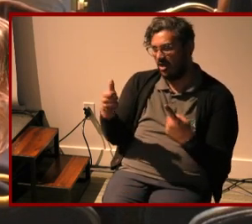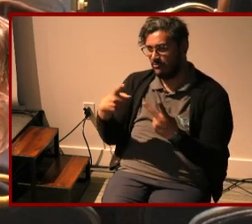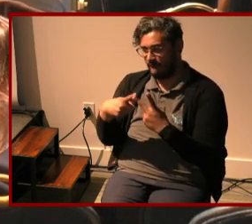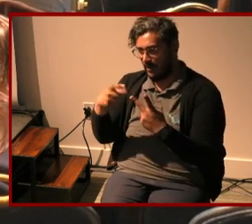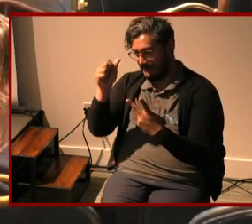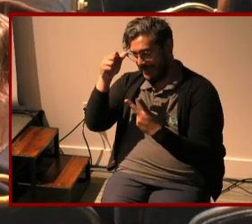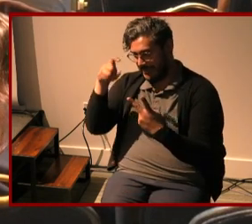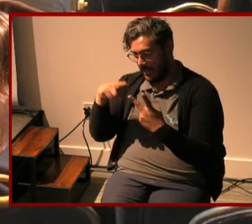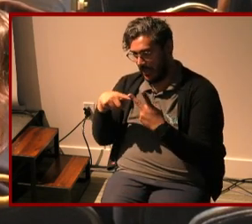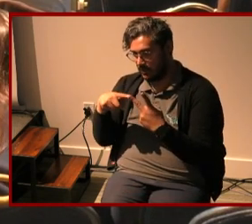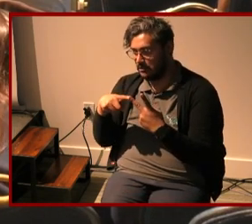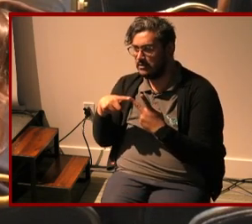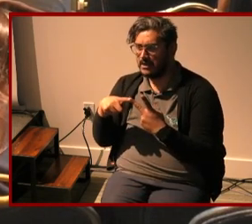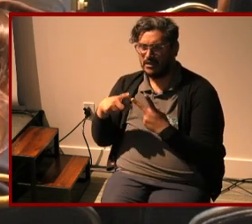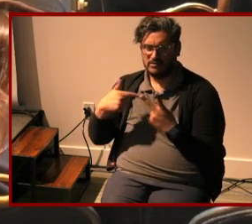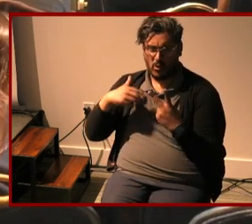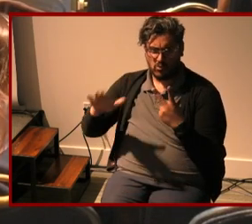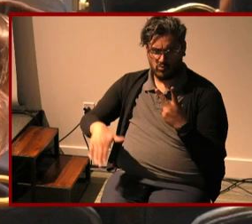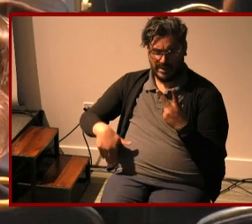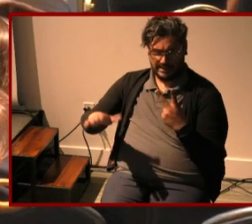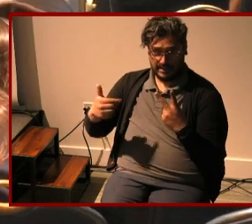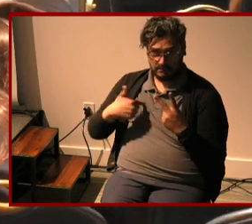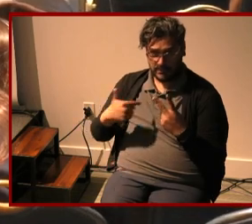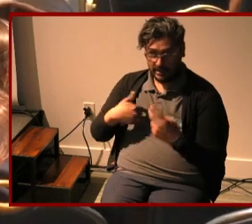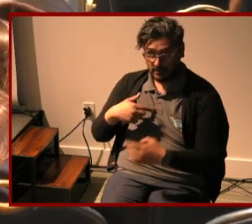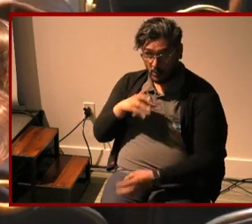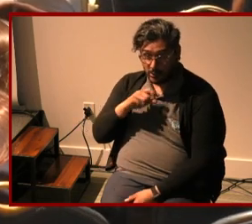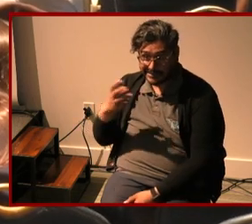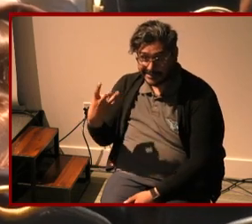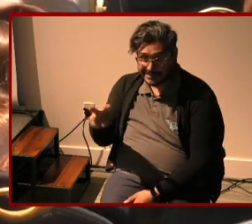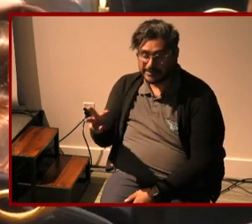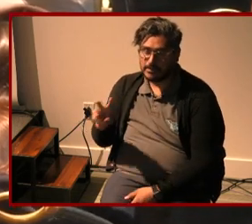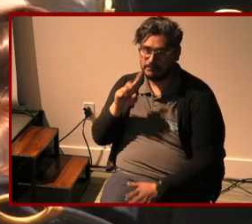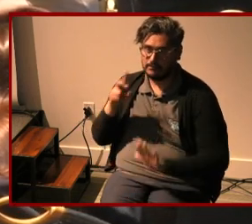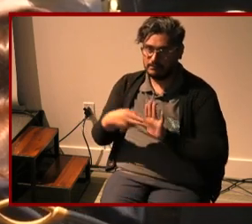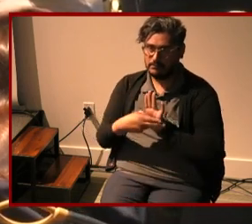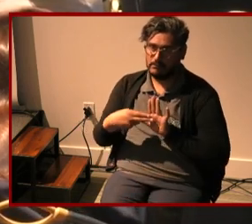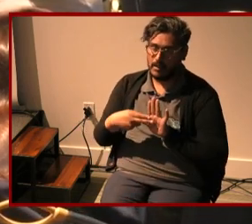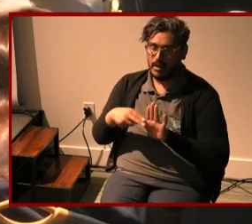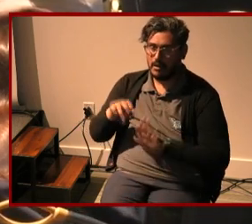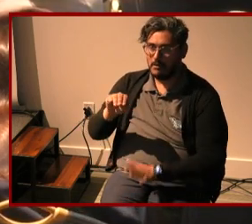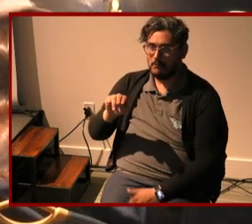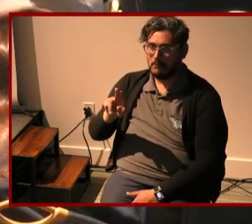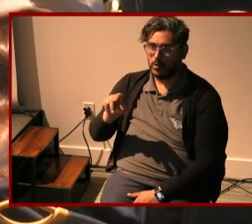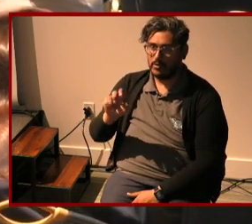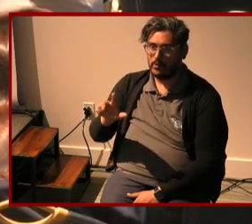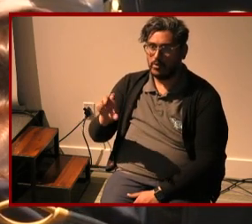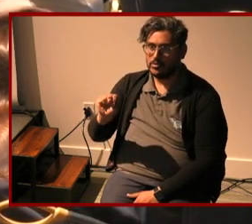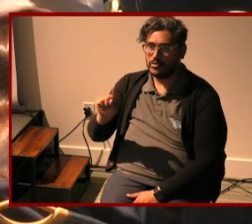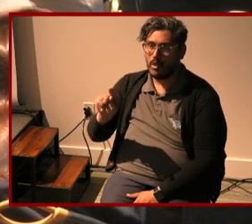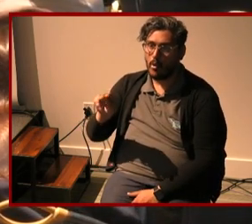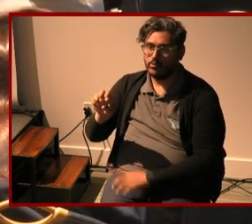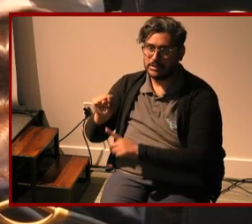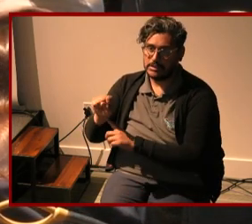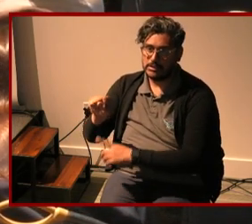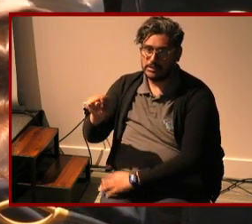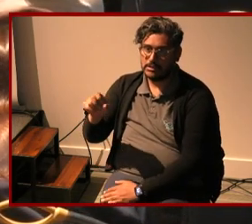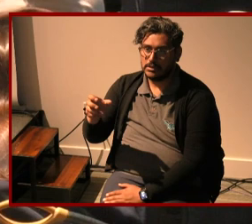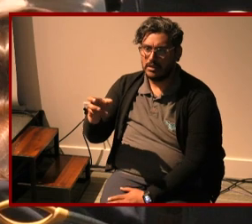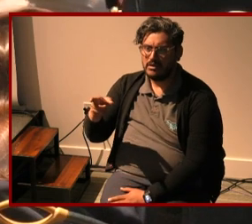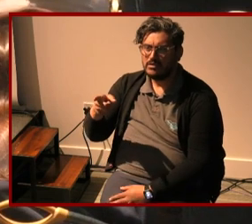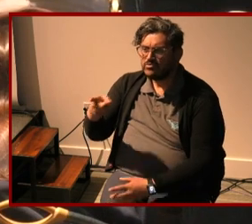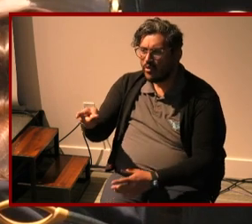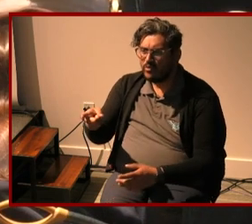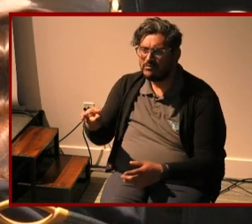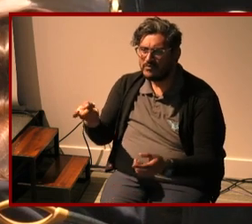and raising me when i was 16 years old i was diagnosed with multiple sclerosis and they tried to like look